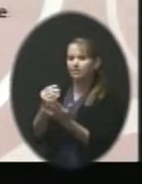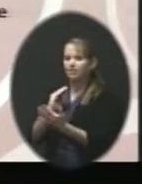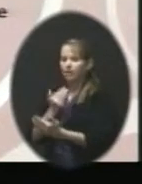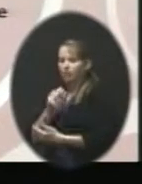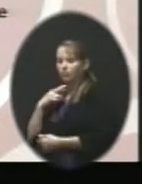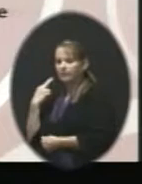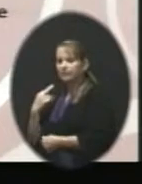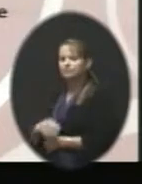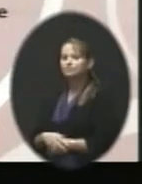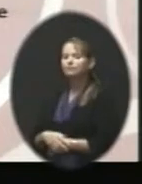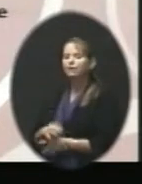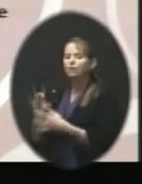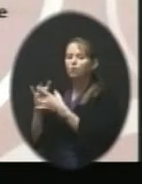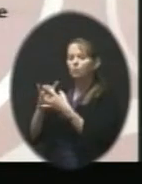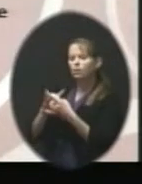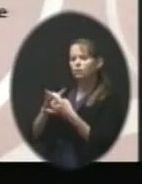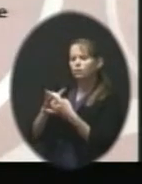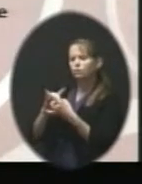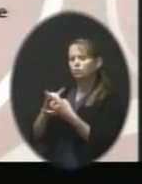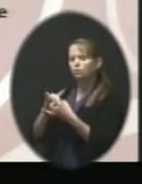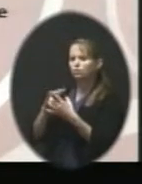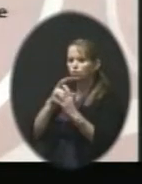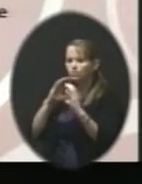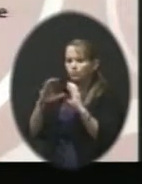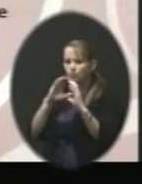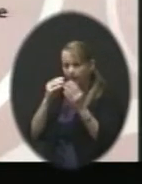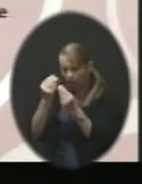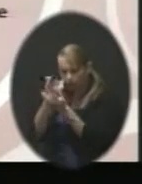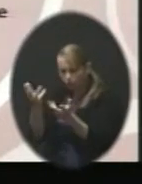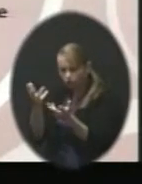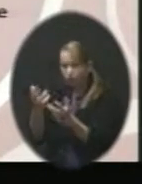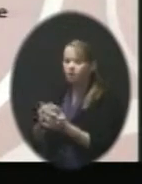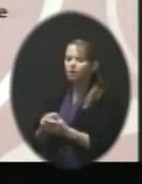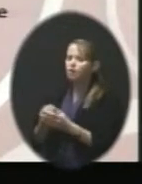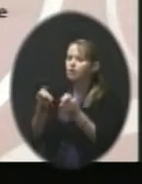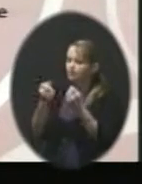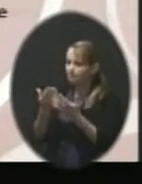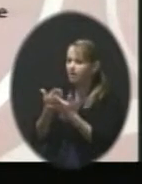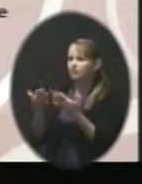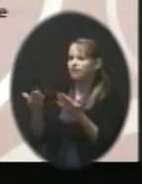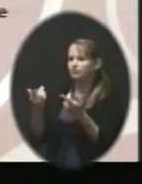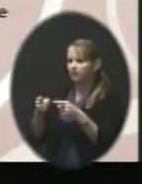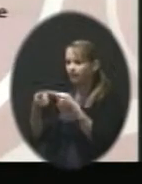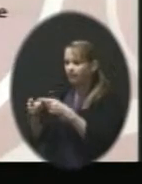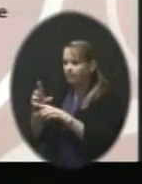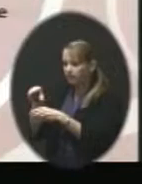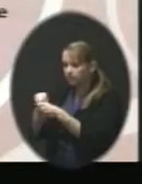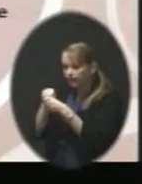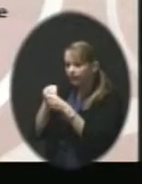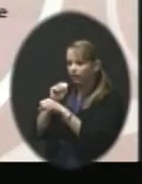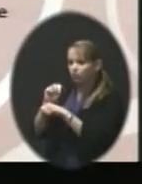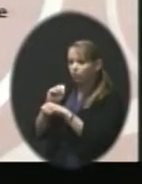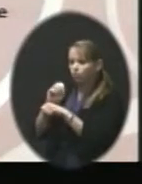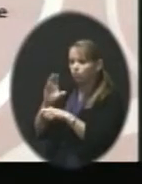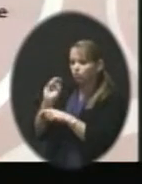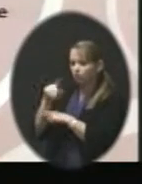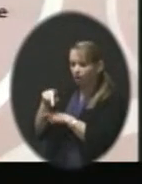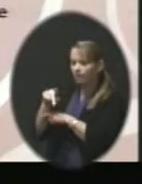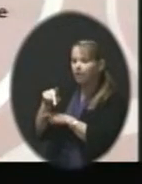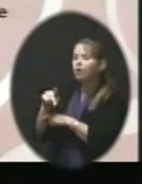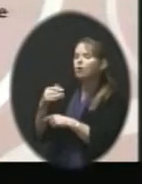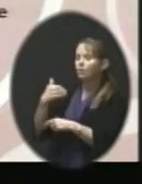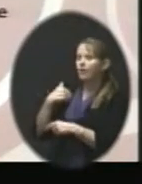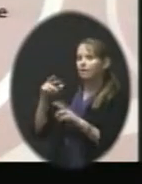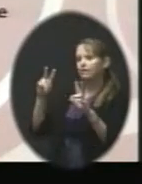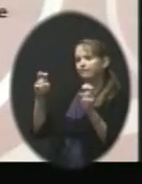with regards to communications, there's a lot of things that happen in that workers' comp realm. First of all, we have a return to work program.